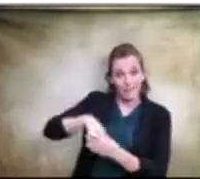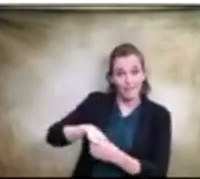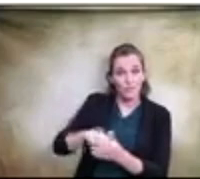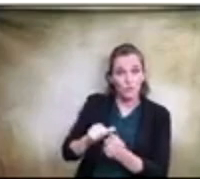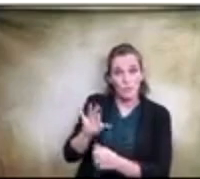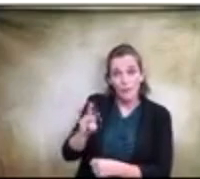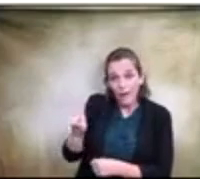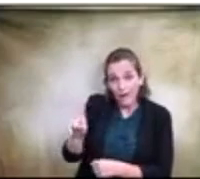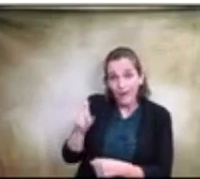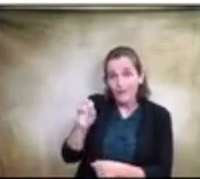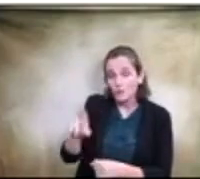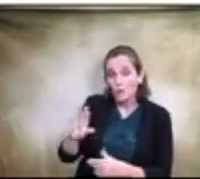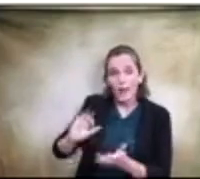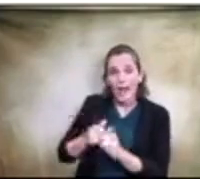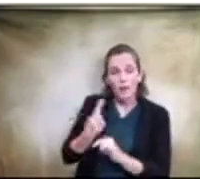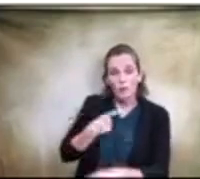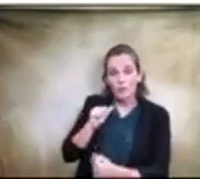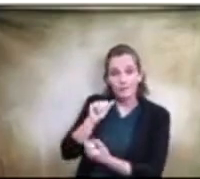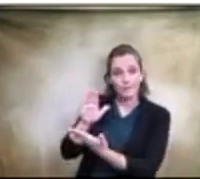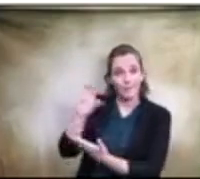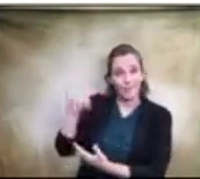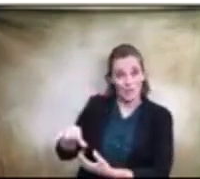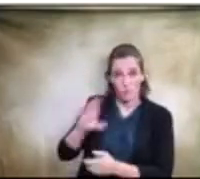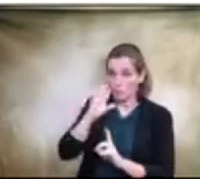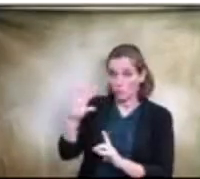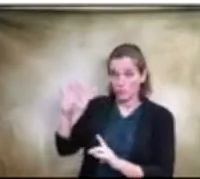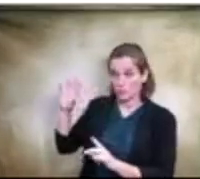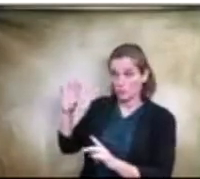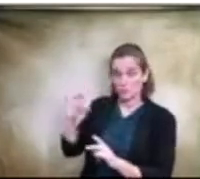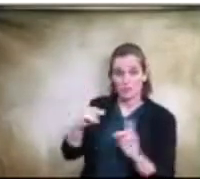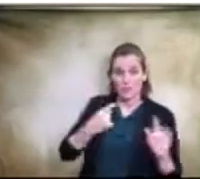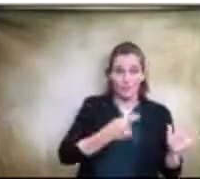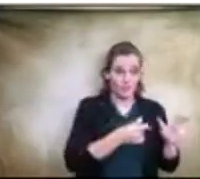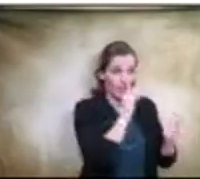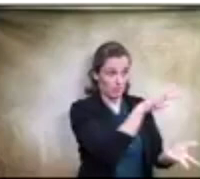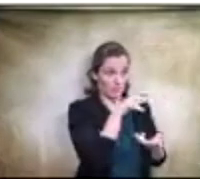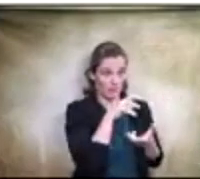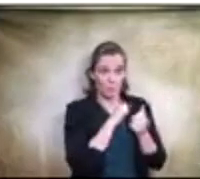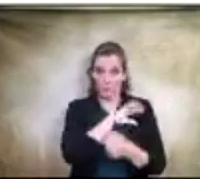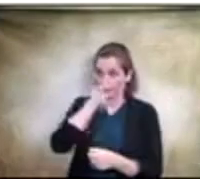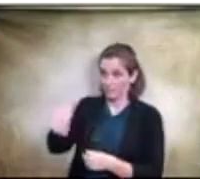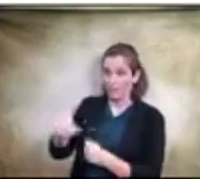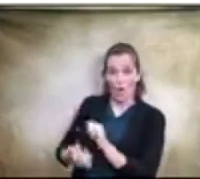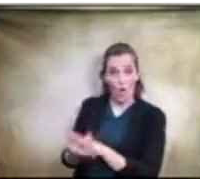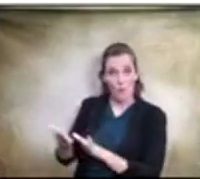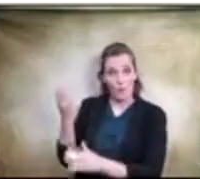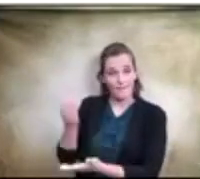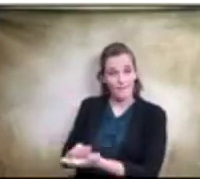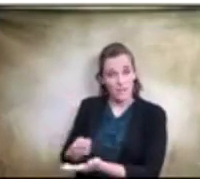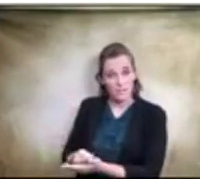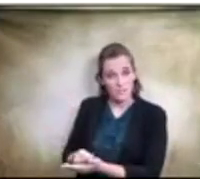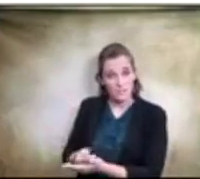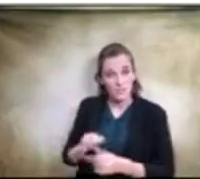spencer or would would we just put it back into operating funds or so in the past we